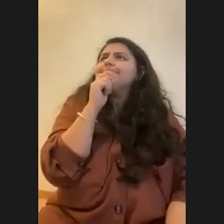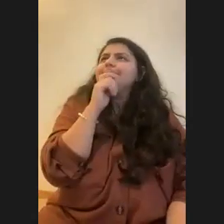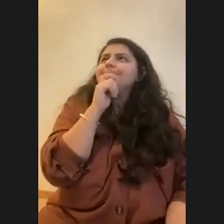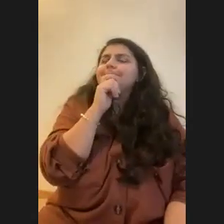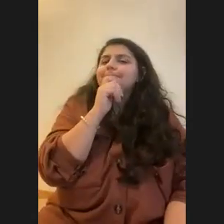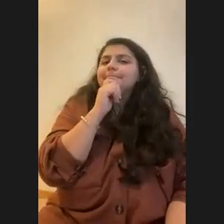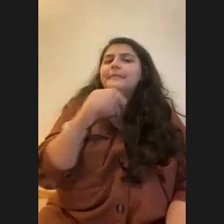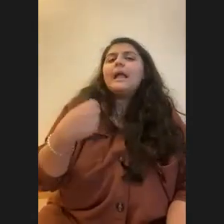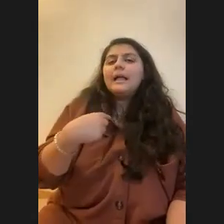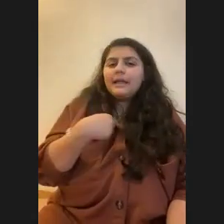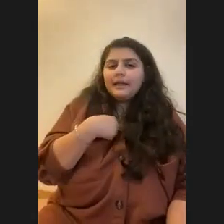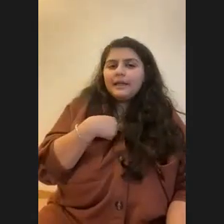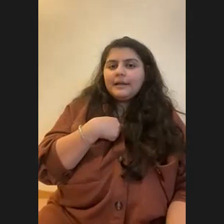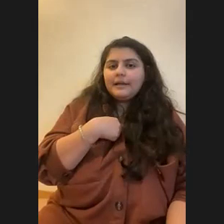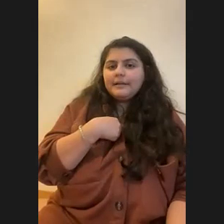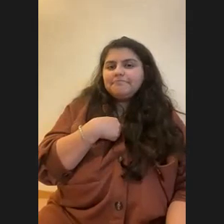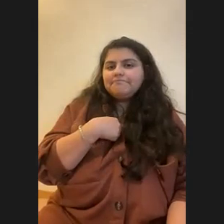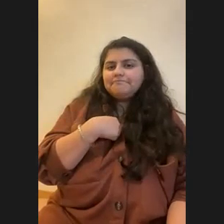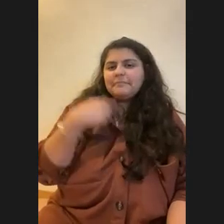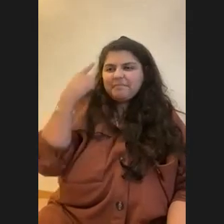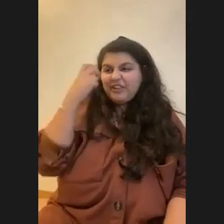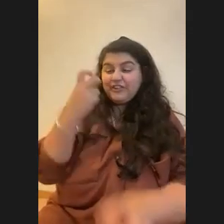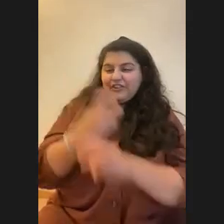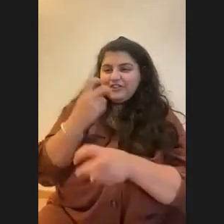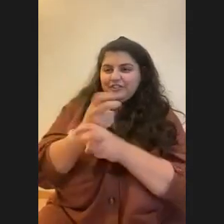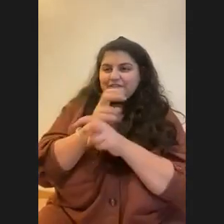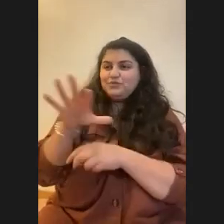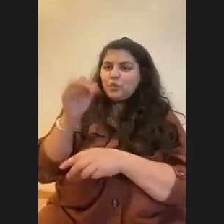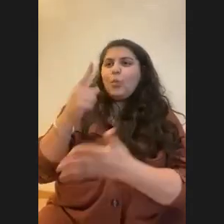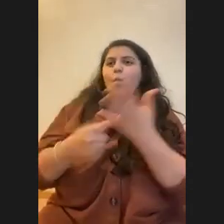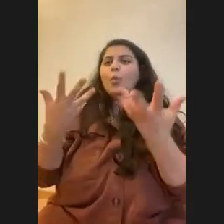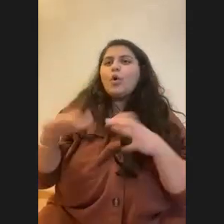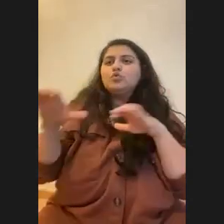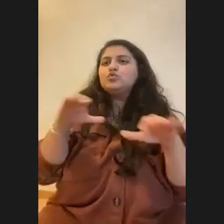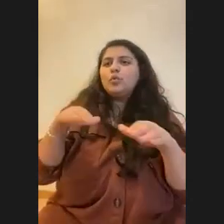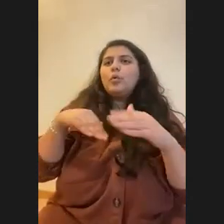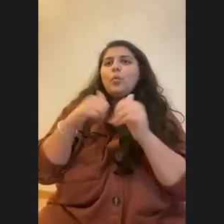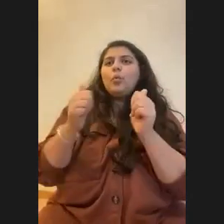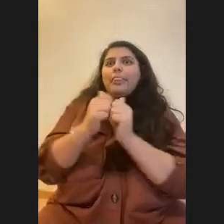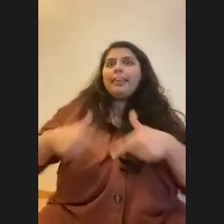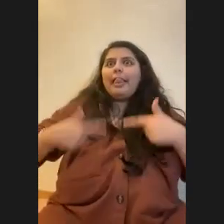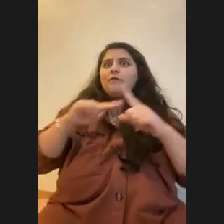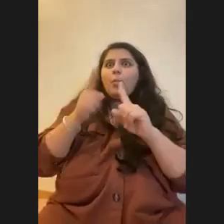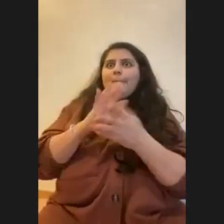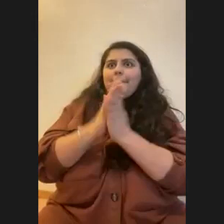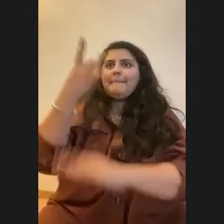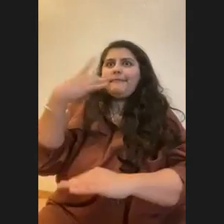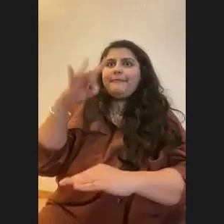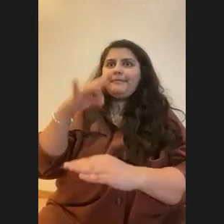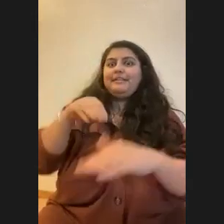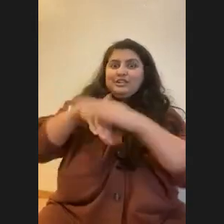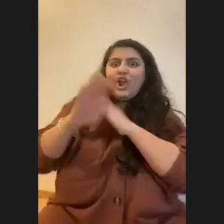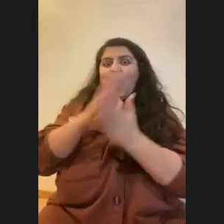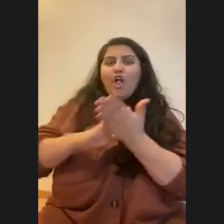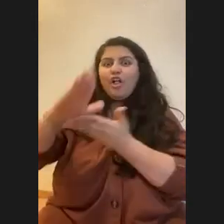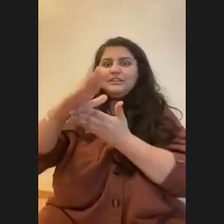Um, I'd say, you know, it's really hard choosing what you want to do with your life when you're 18, you know, going out and going into college and you're spending four years on